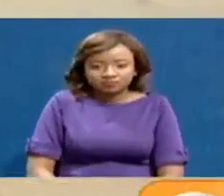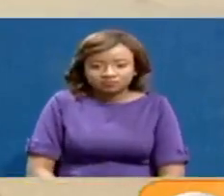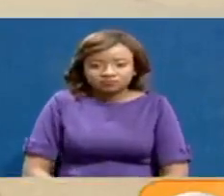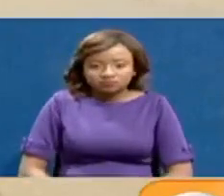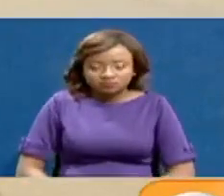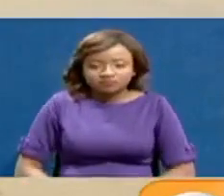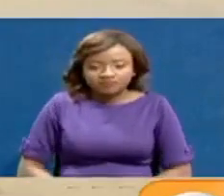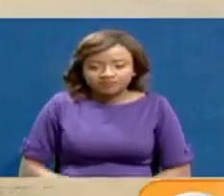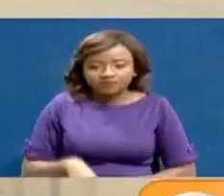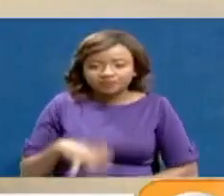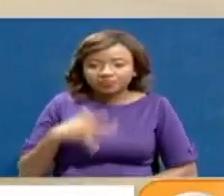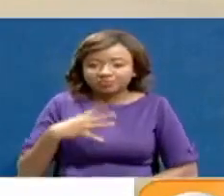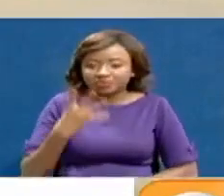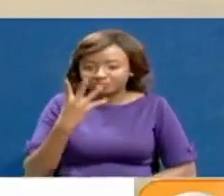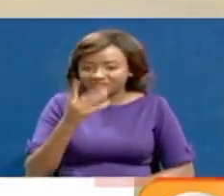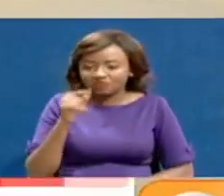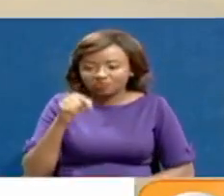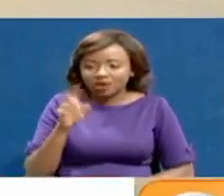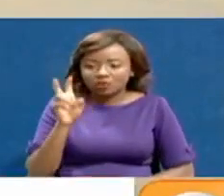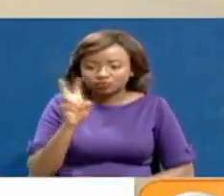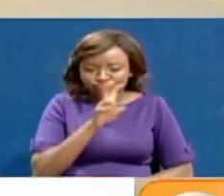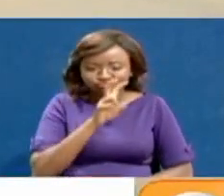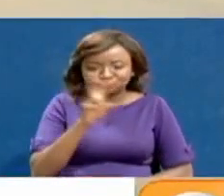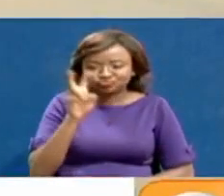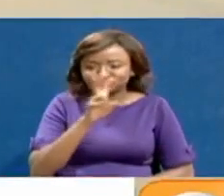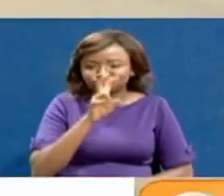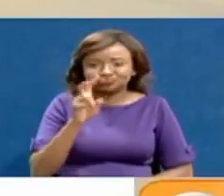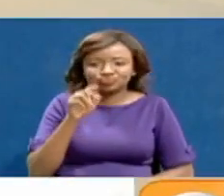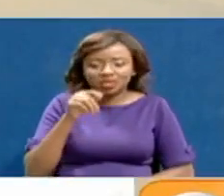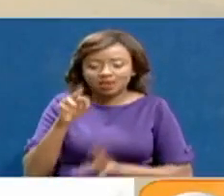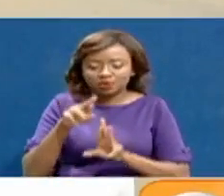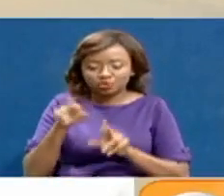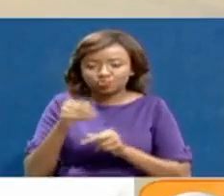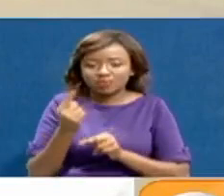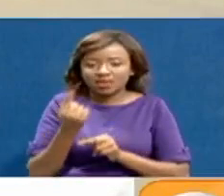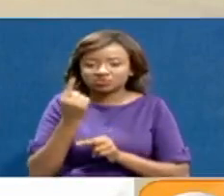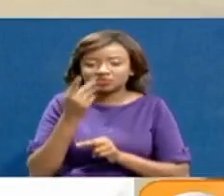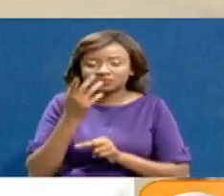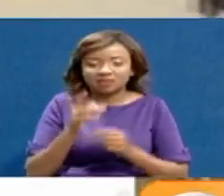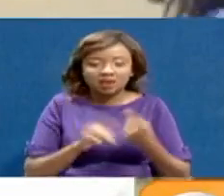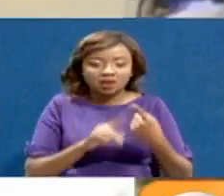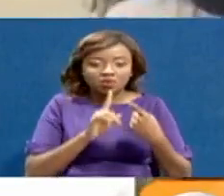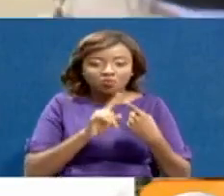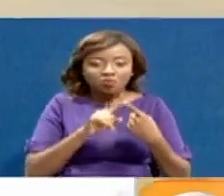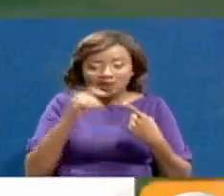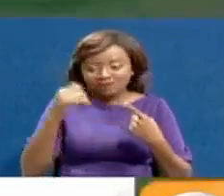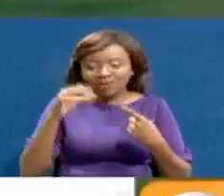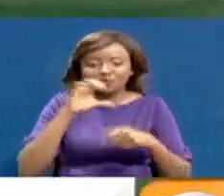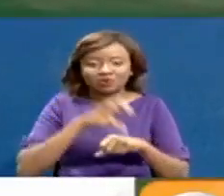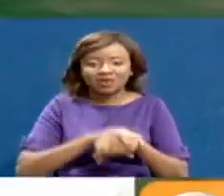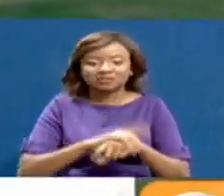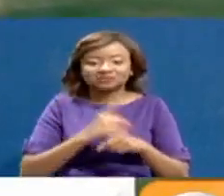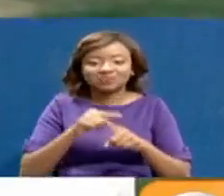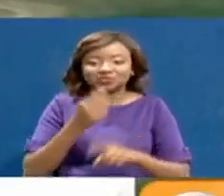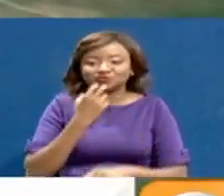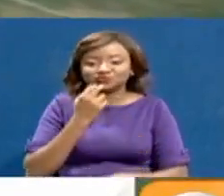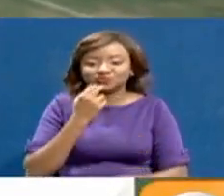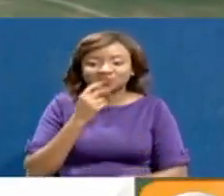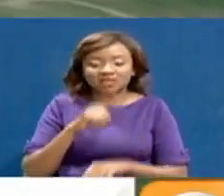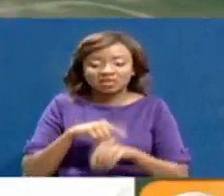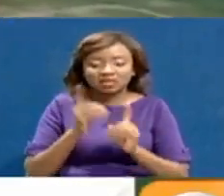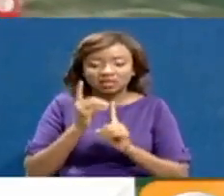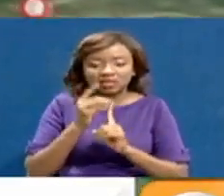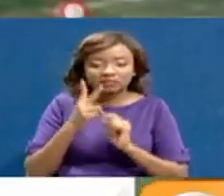Four people have so far been traced and quarantined in Kisumu County. One is yet to be found. Tuesday the 7th,